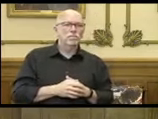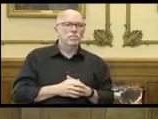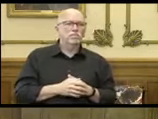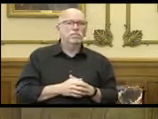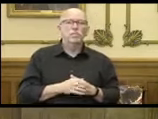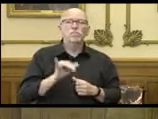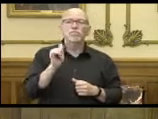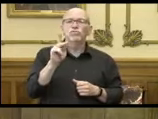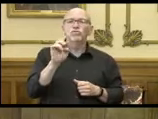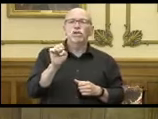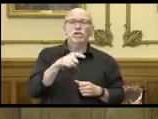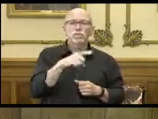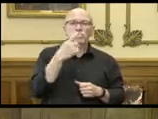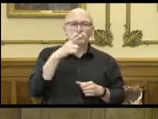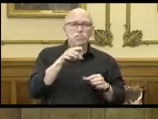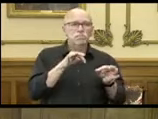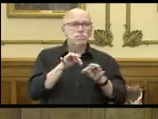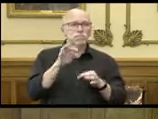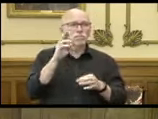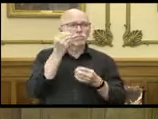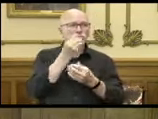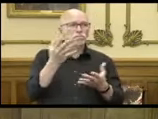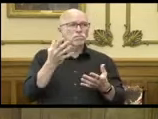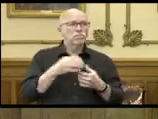Jake, you want to give us an update